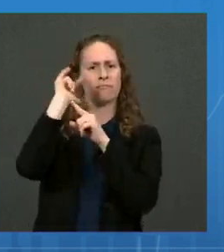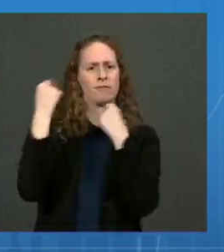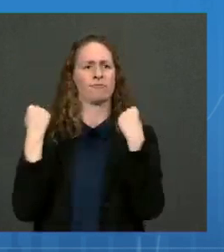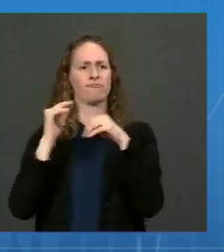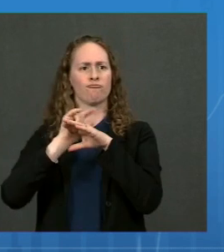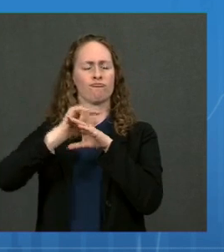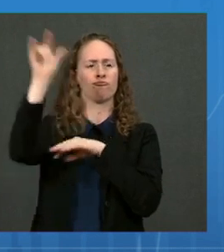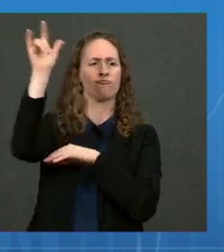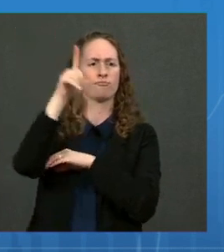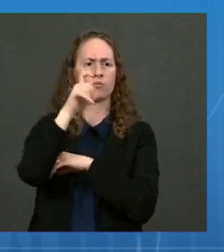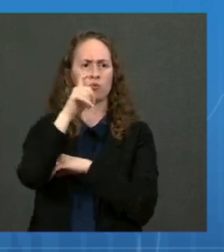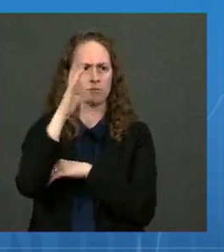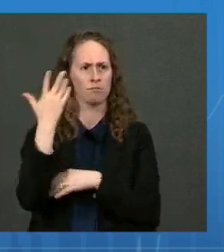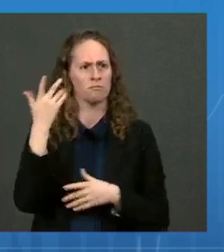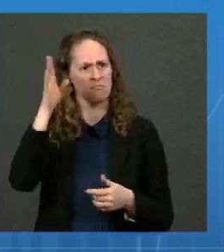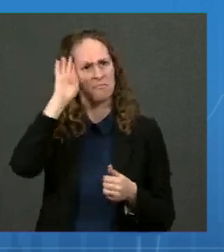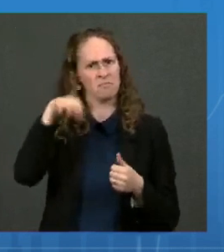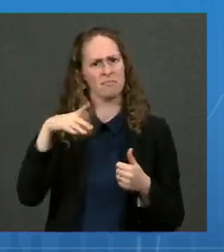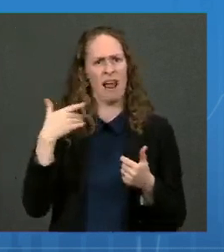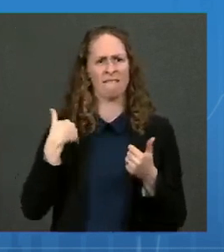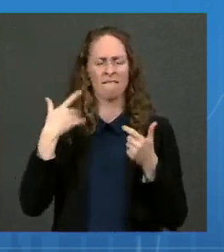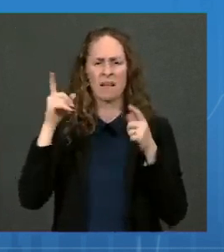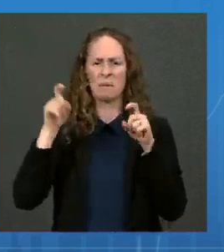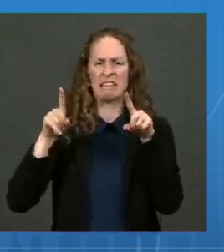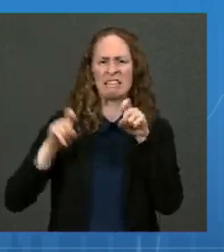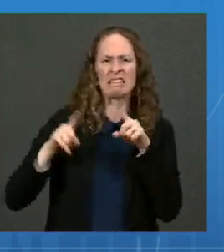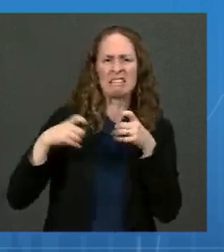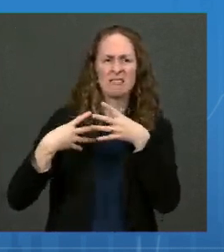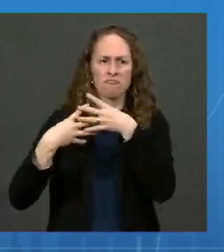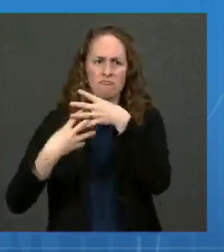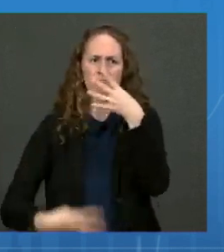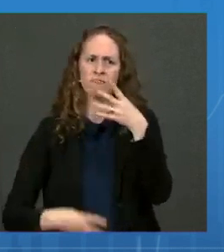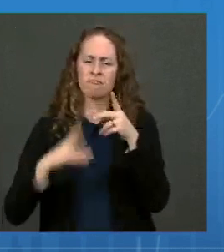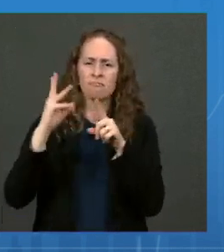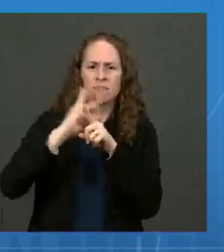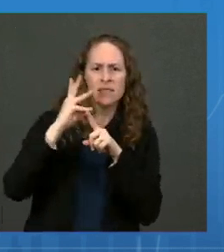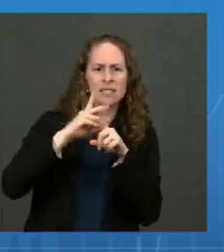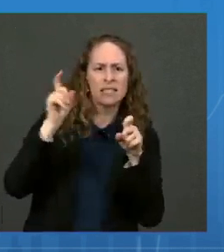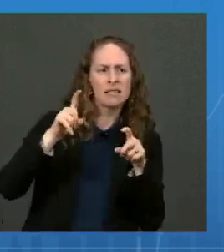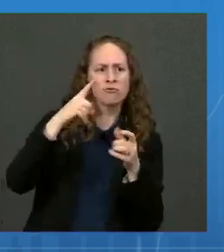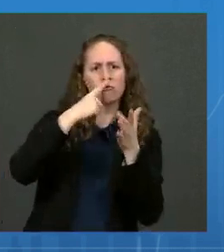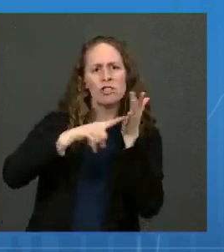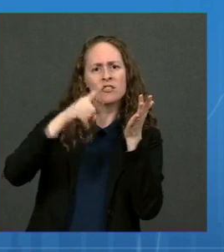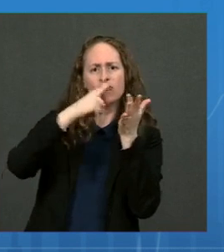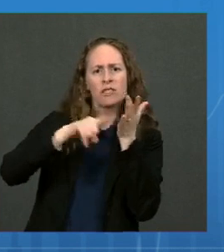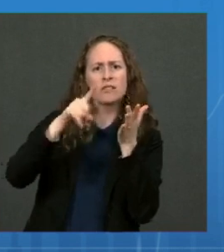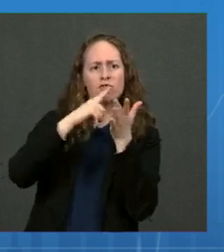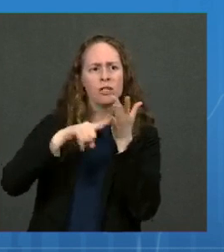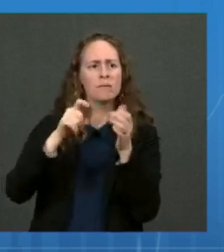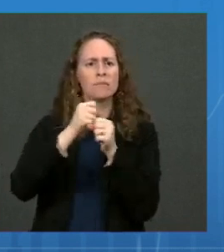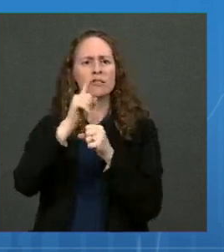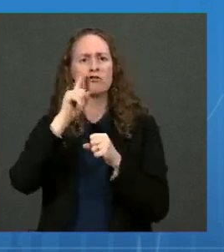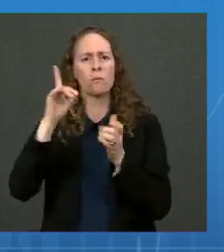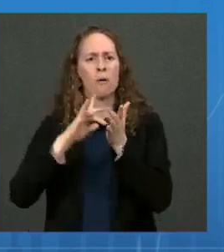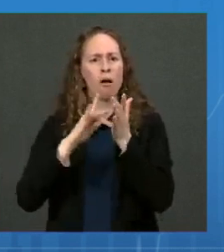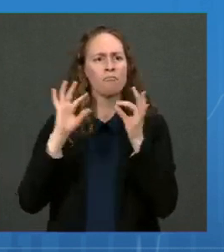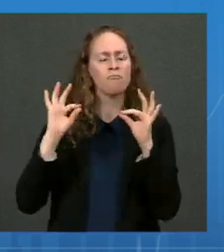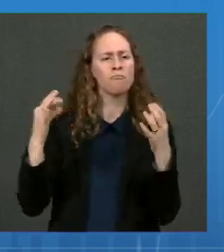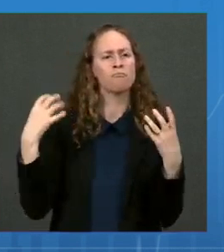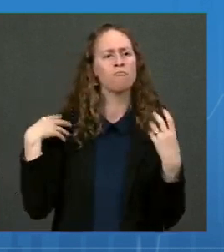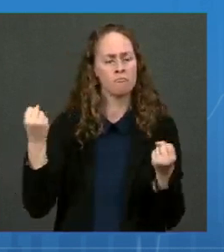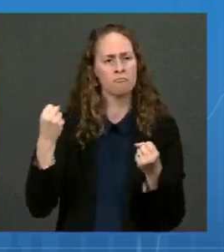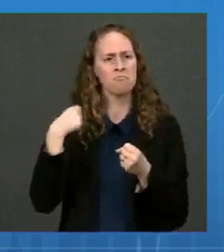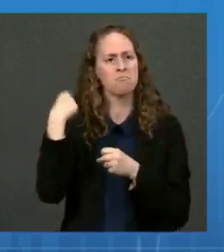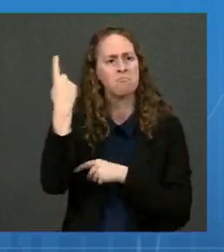standards. They undergo medical evaluation every six months to maintain their medical certificate to fly. And pilots at American and Southwest